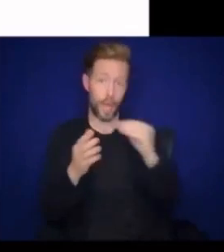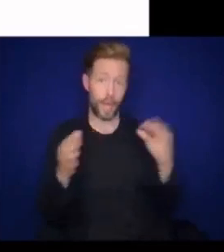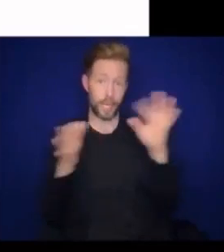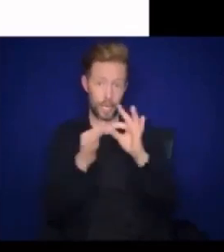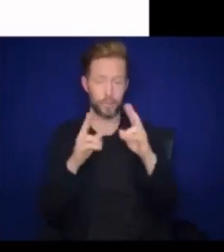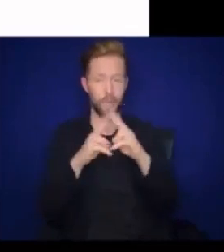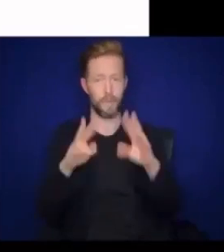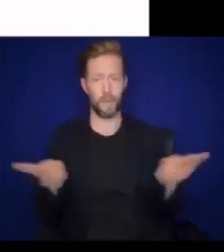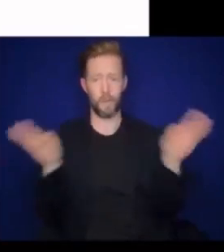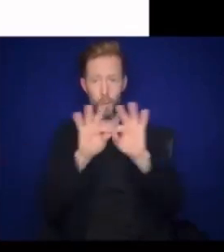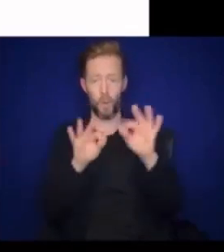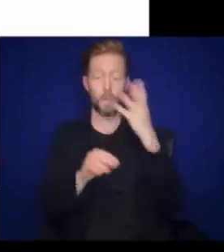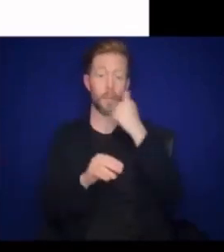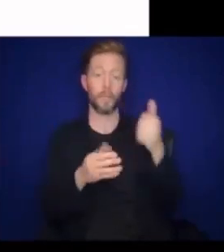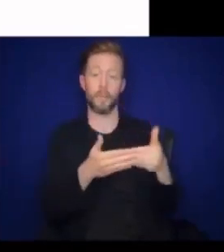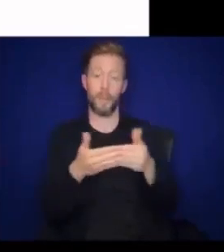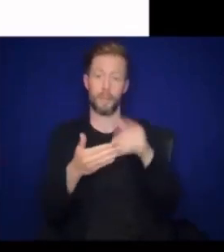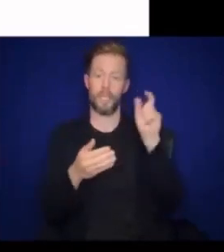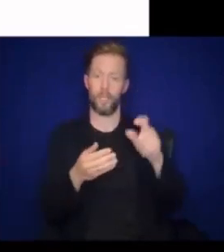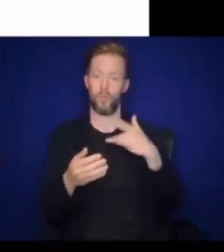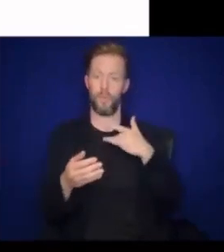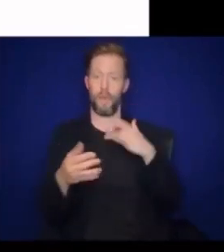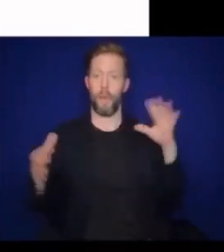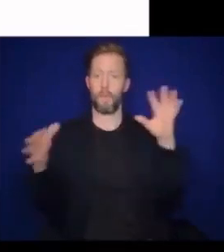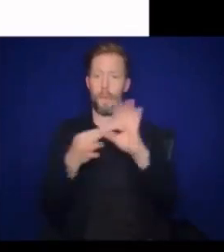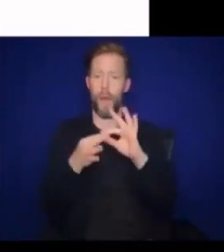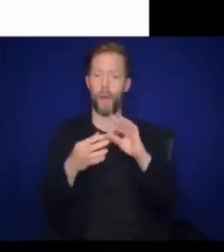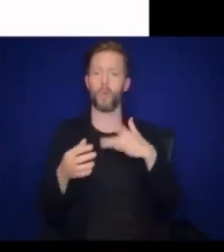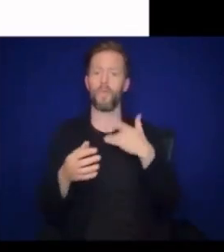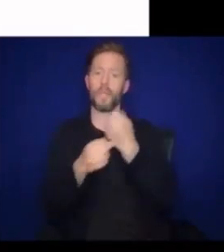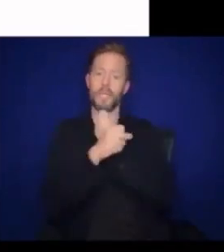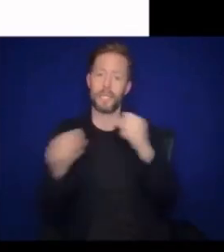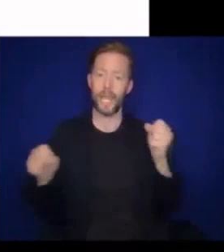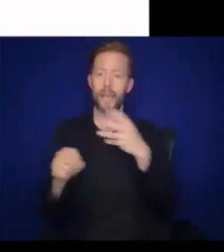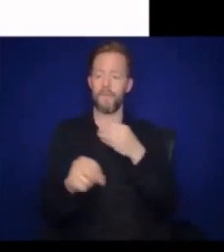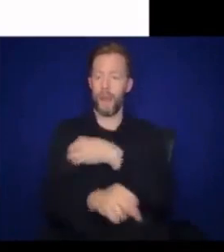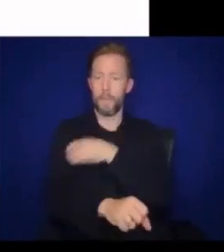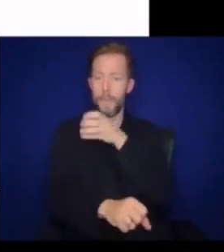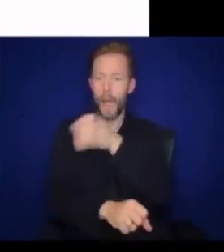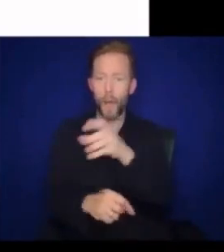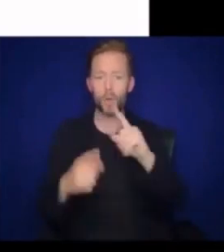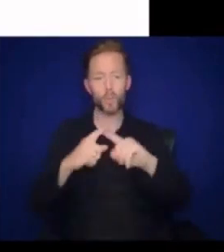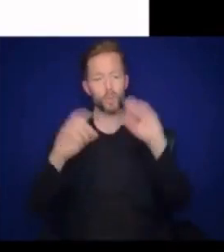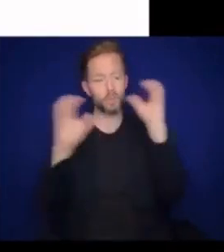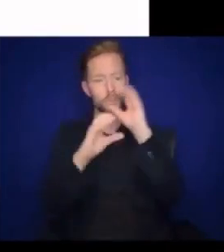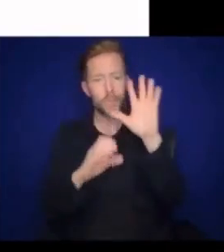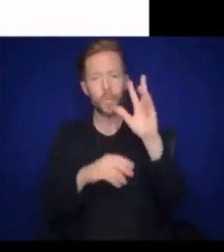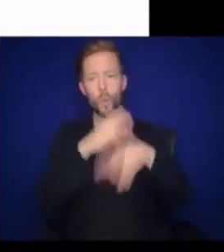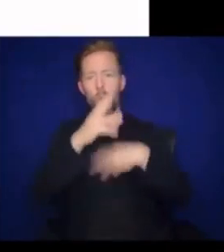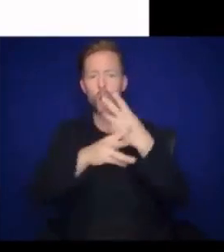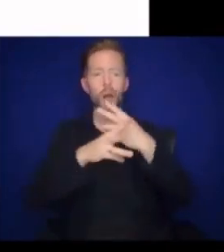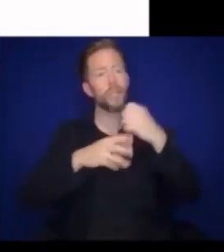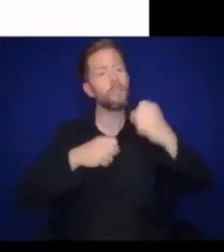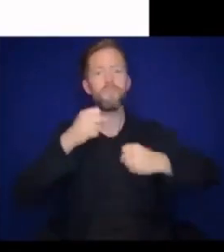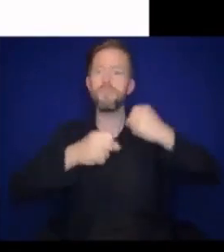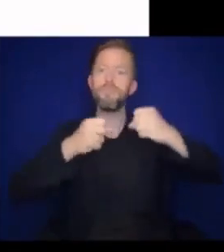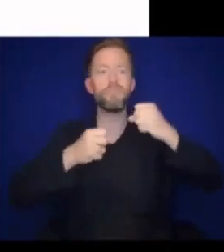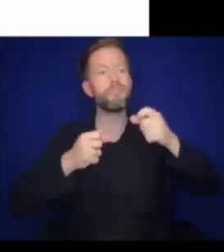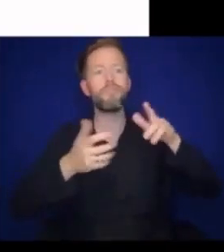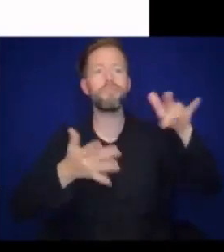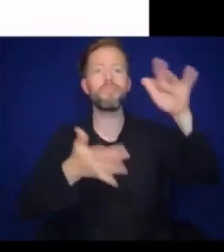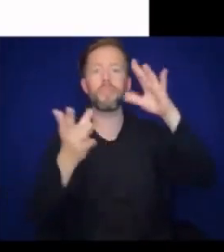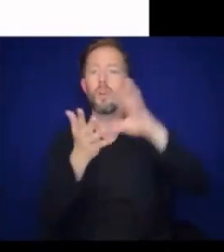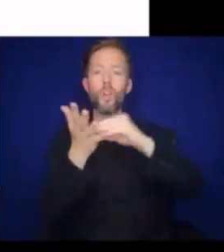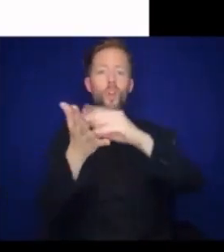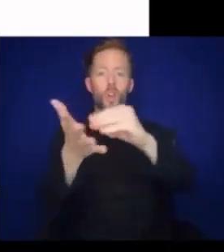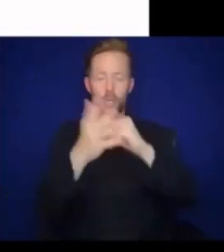attachment is so important because babies need to feel a bond to feel safe and empowered to explore their world and go out and learn on their